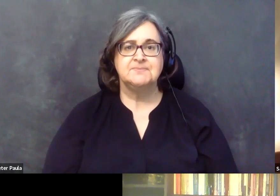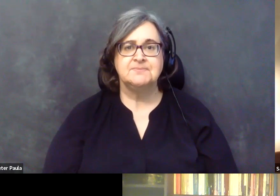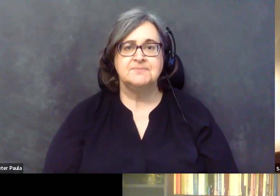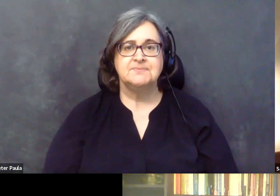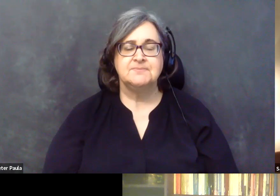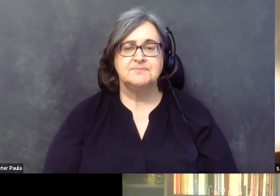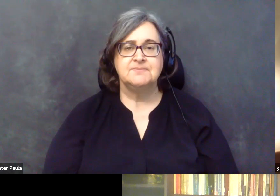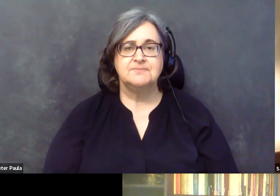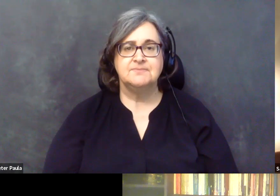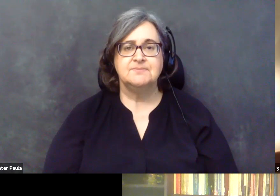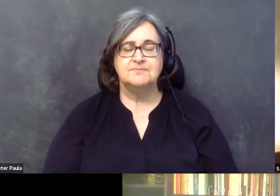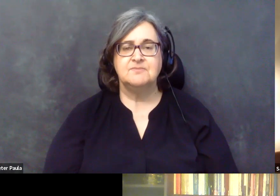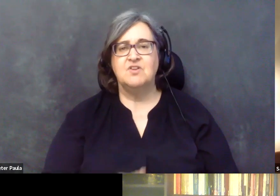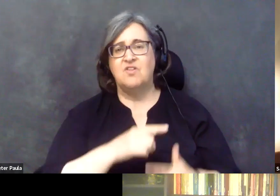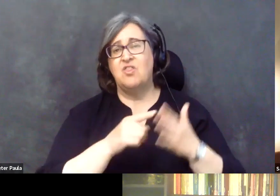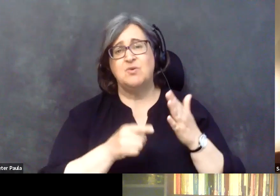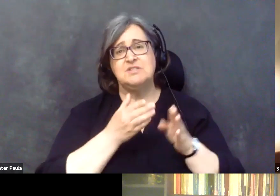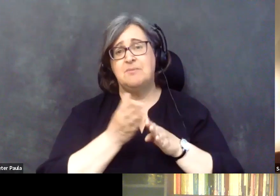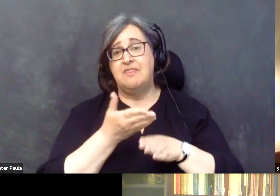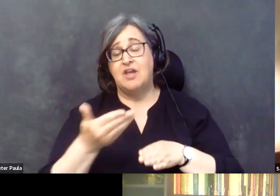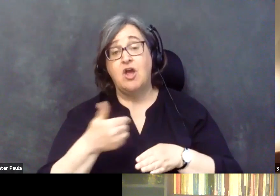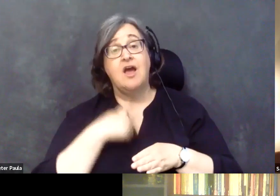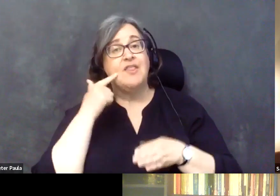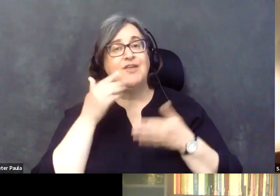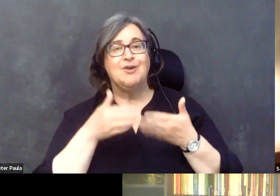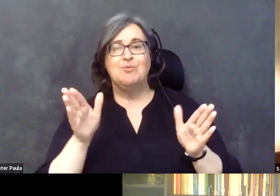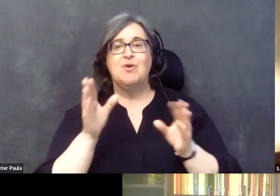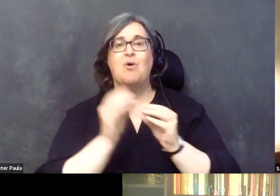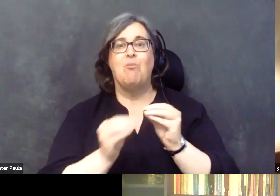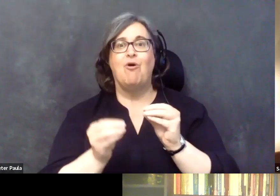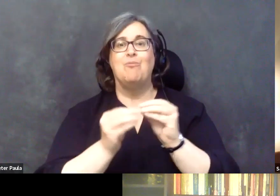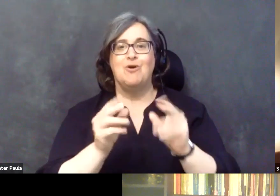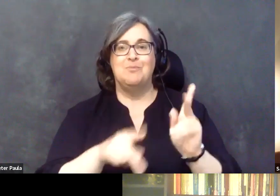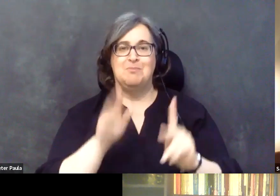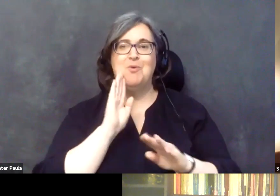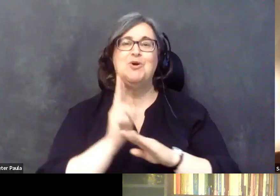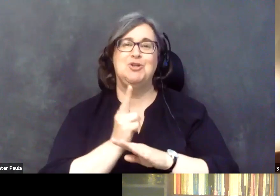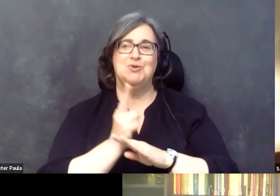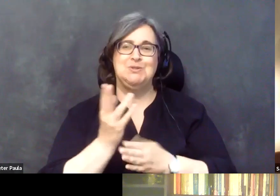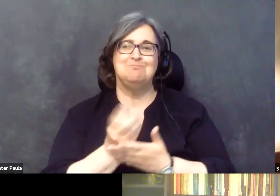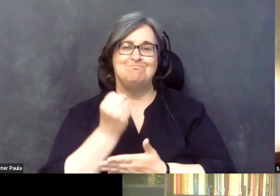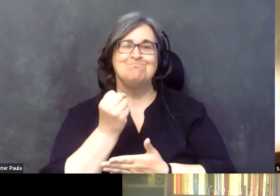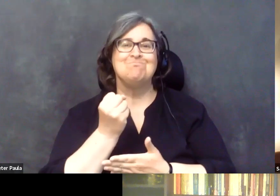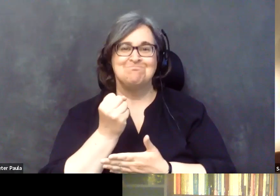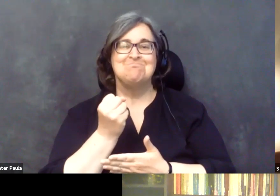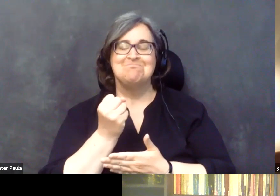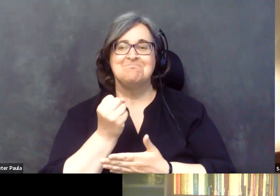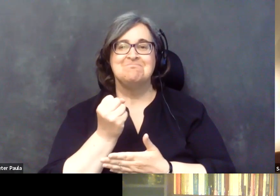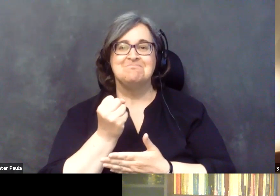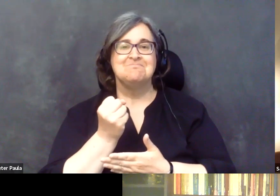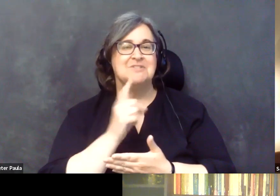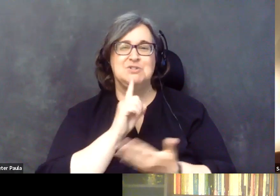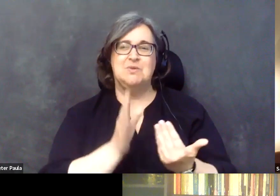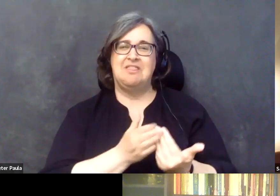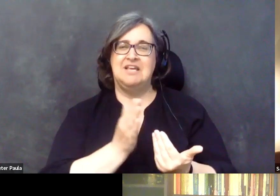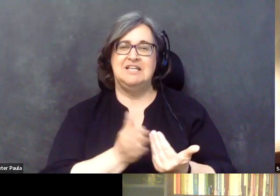Those are main things. I think overall more and more people would use it. It's, it's, it's, it's an easy